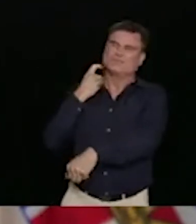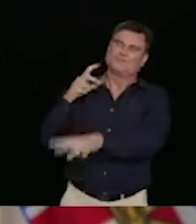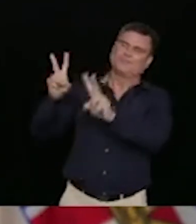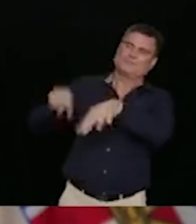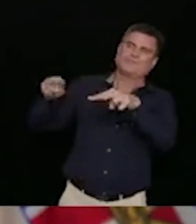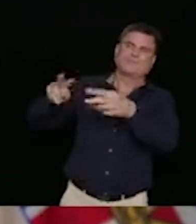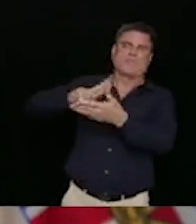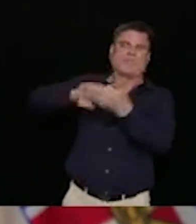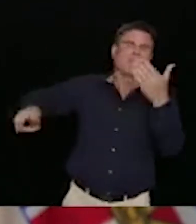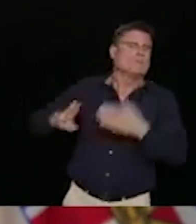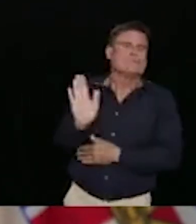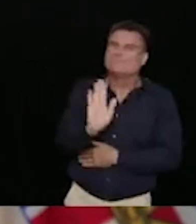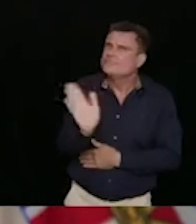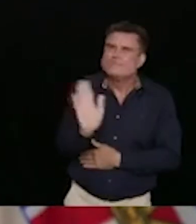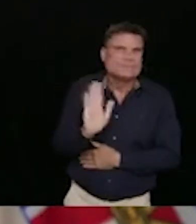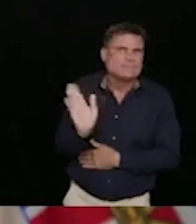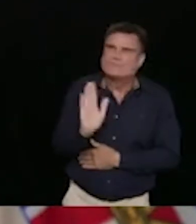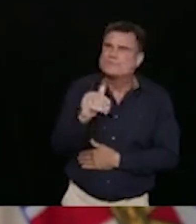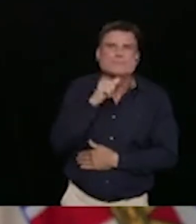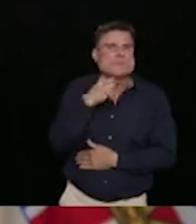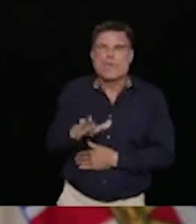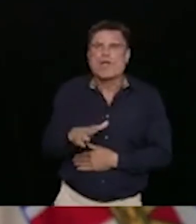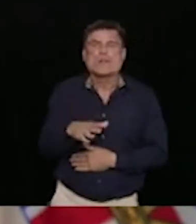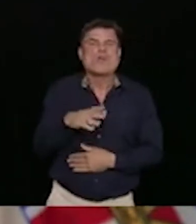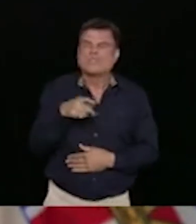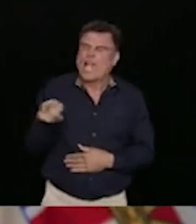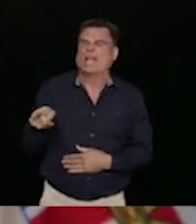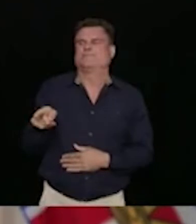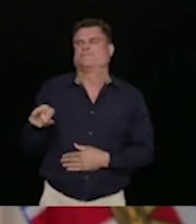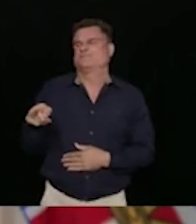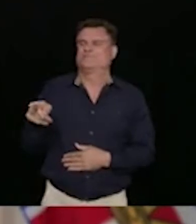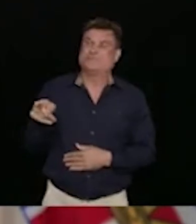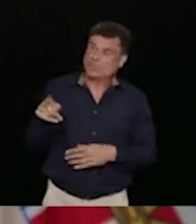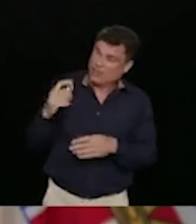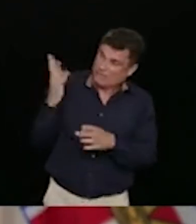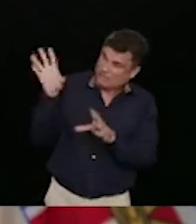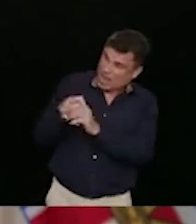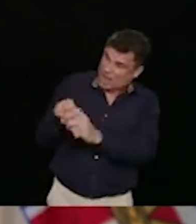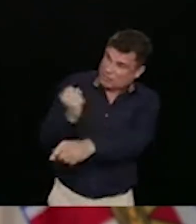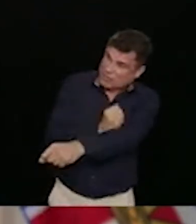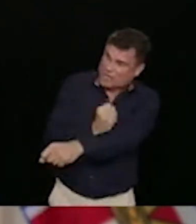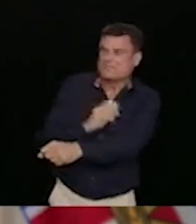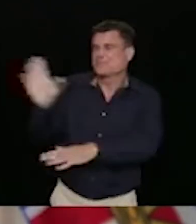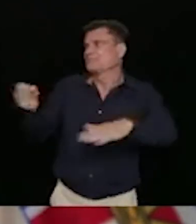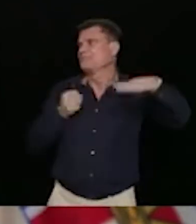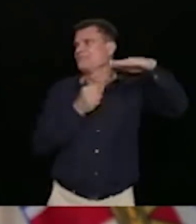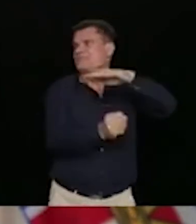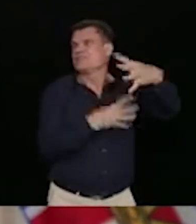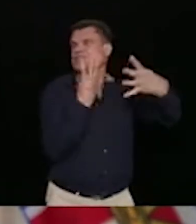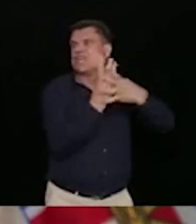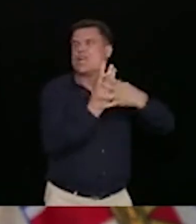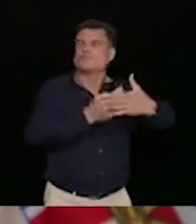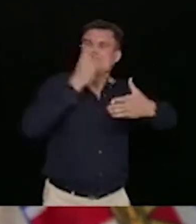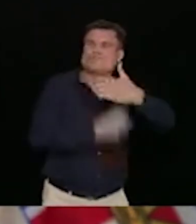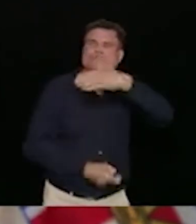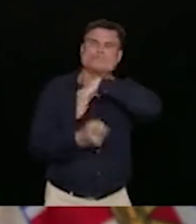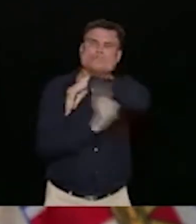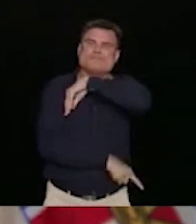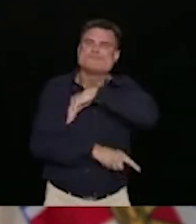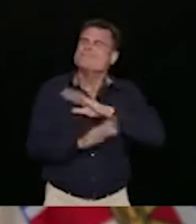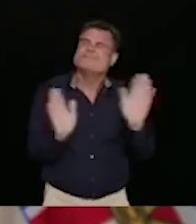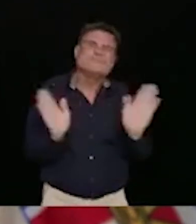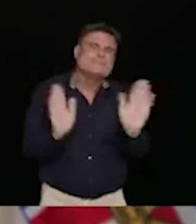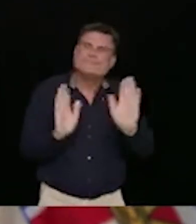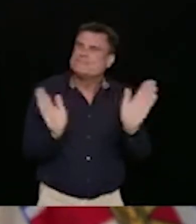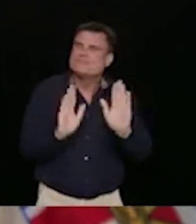decriminalizing people who use drugs who have possession small amounts for their own use. And I am calling again on the